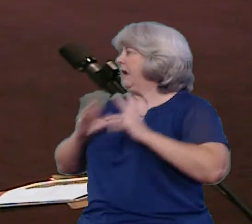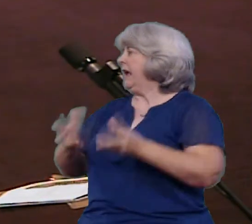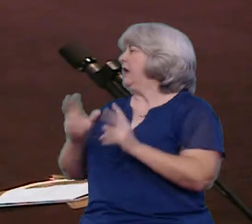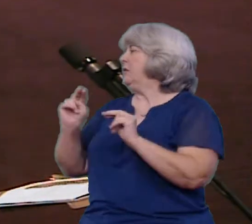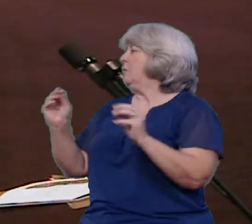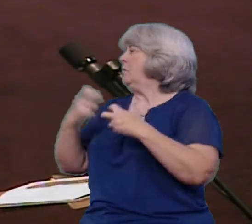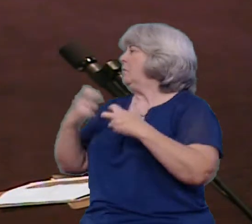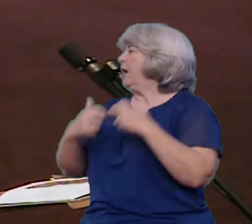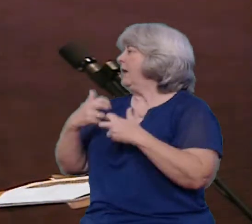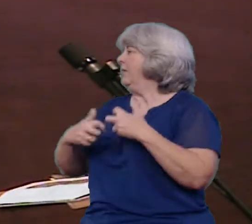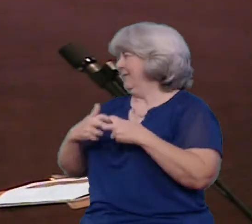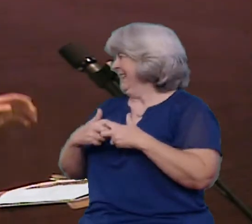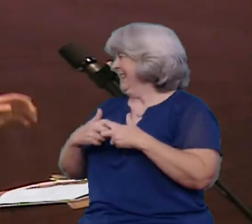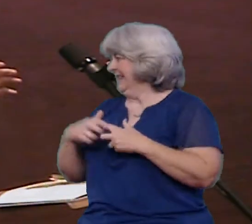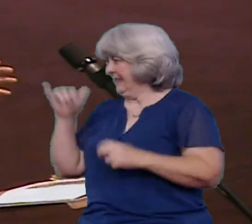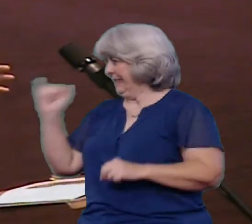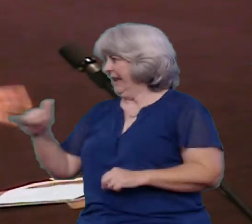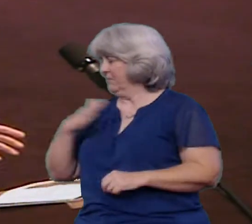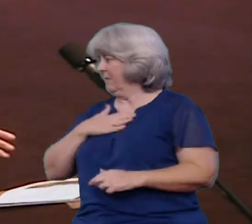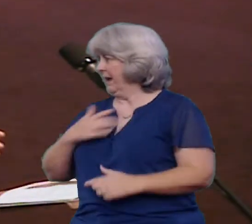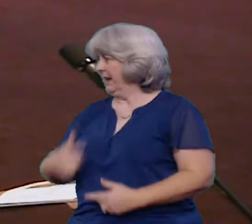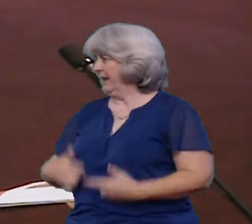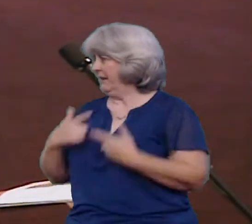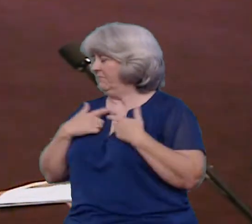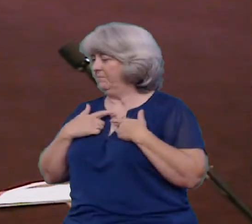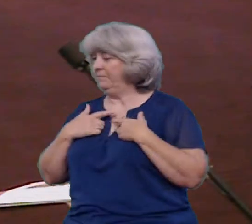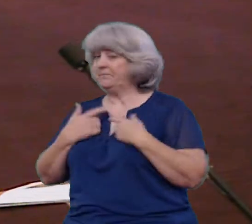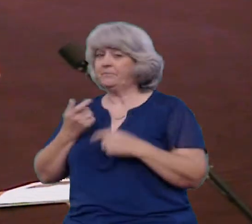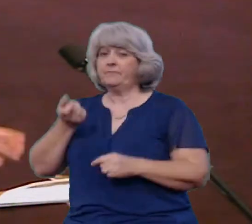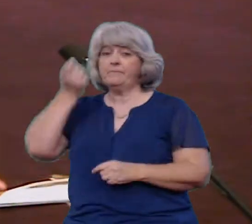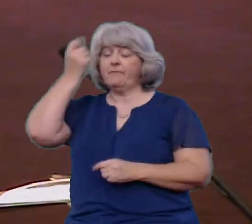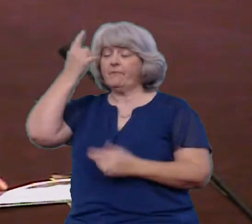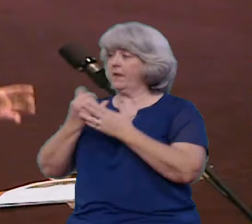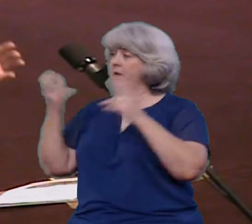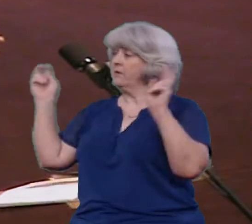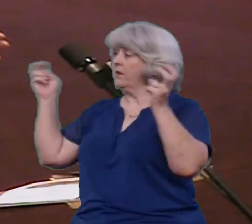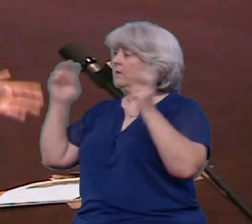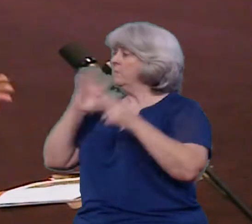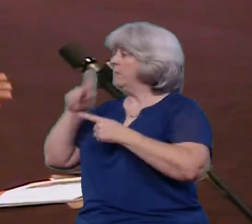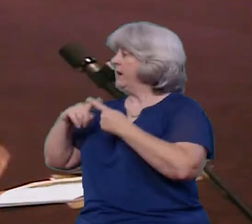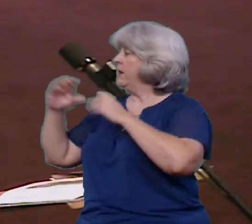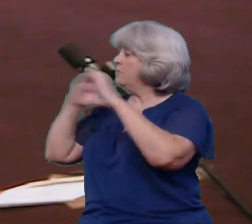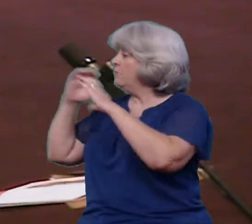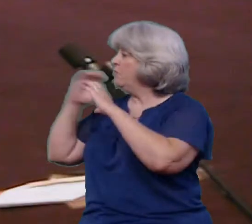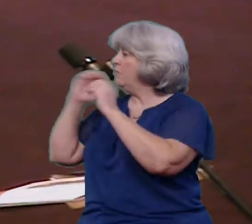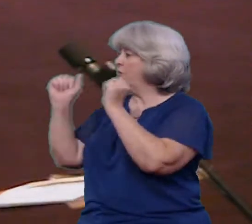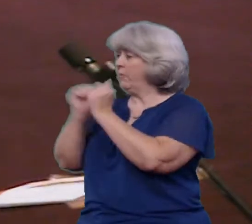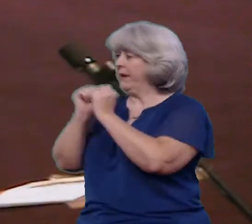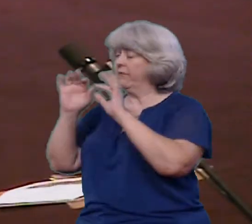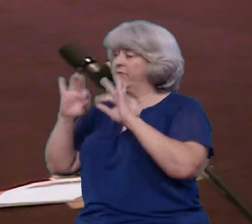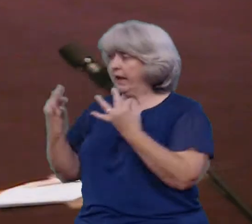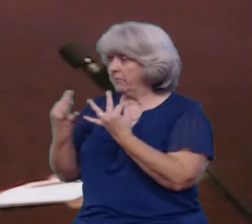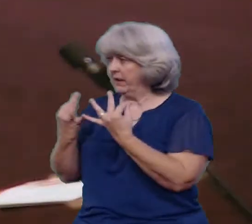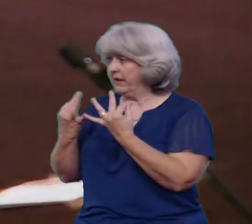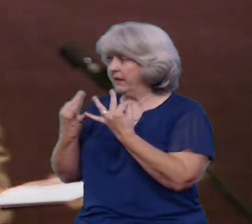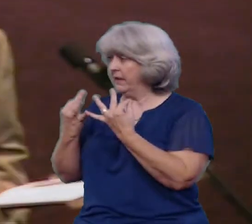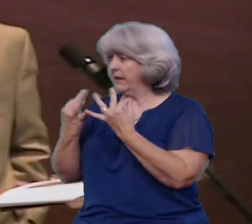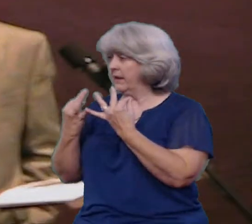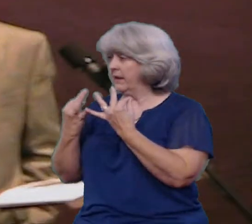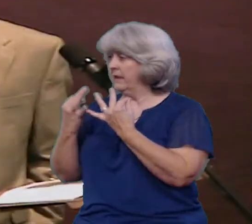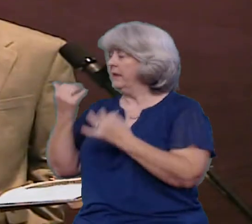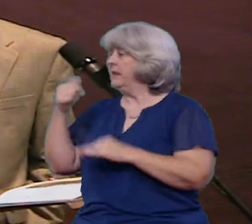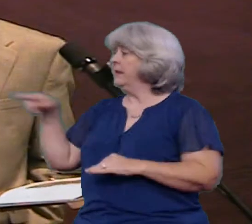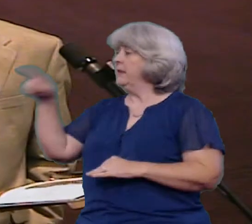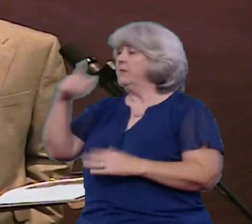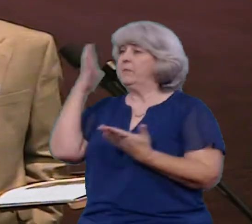And I forewarned many of you that I was speaking tonight So if you start feeling sick and you get up and you walk out I'm going to understand why